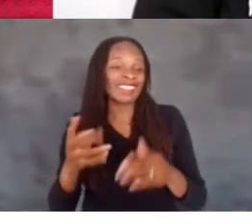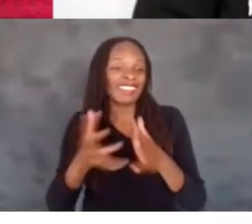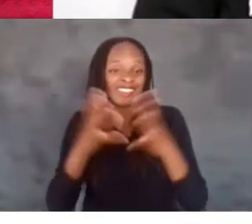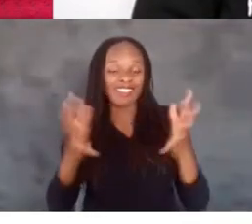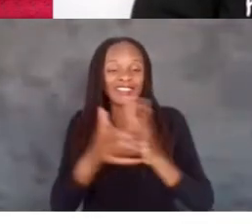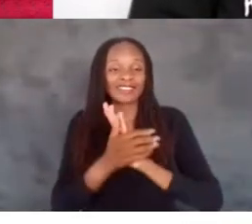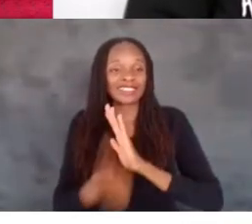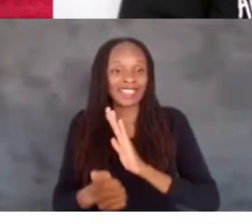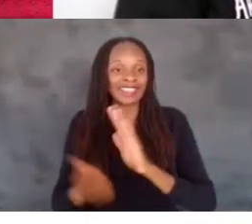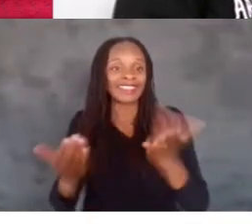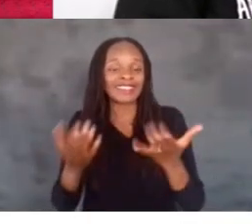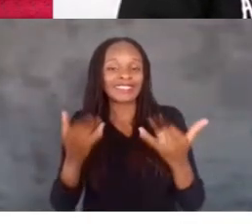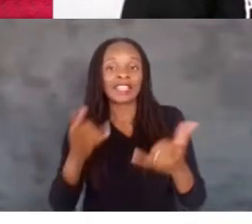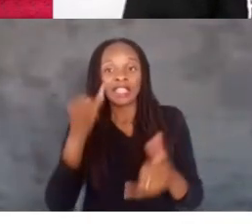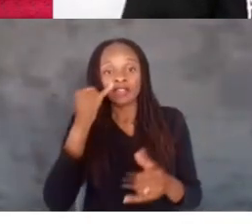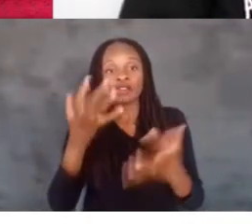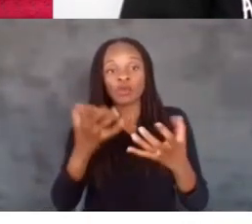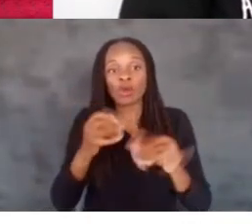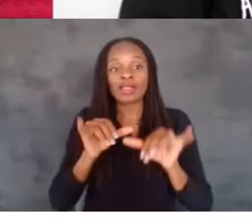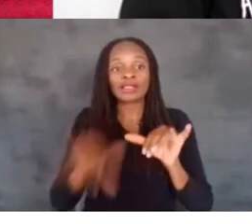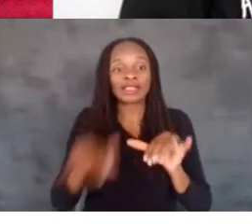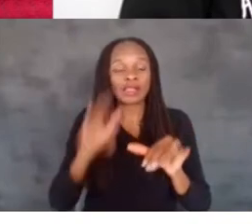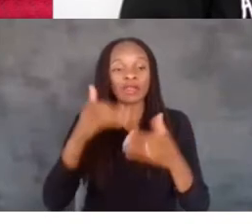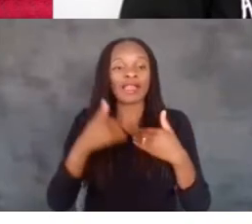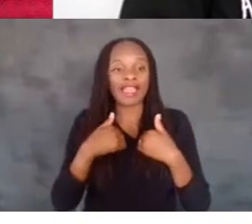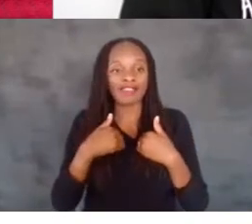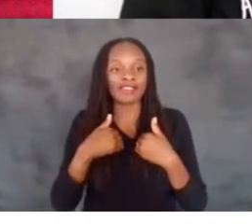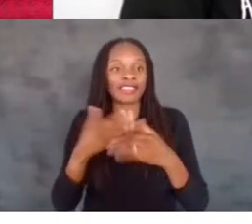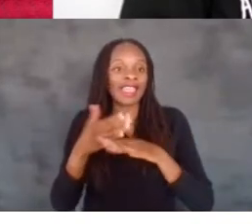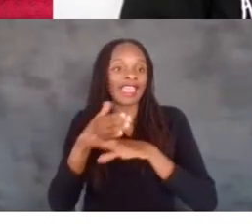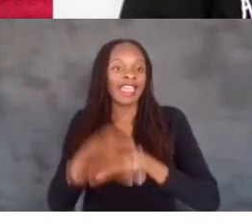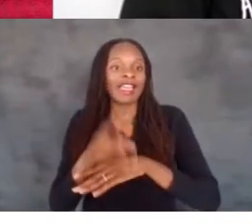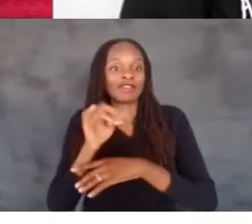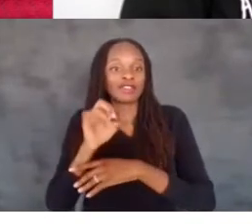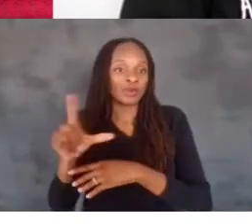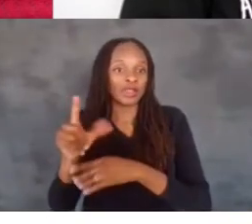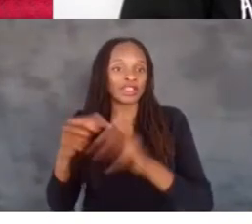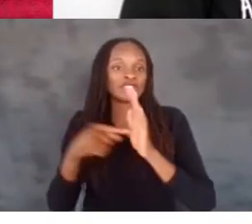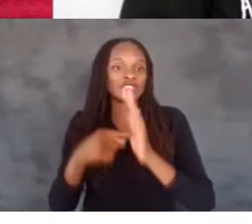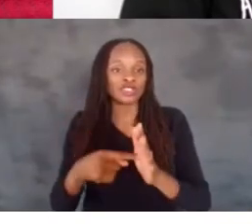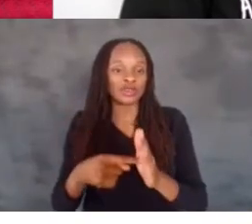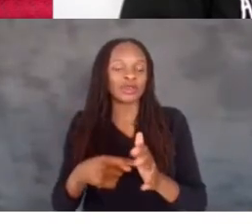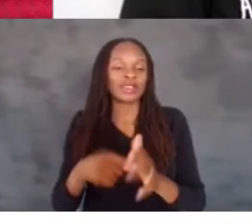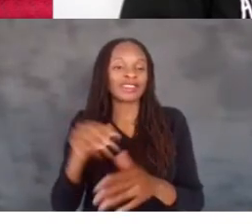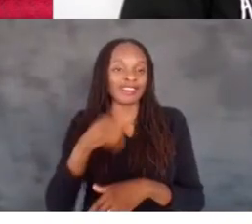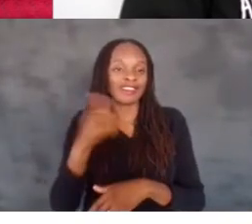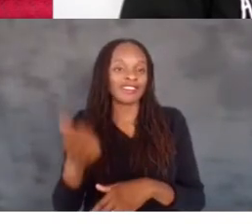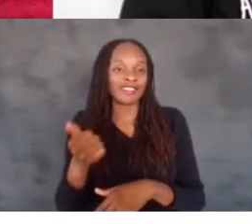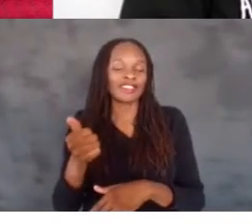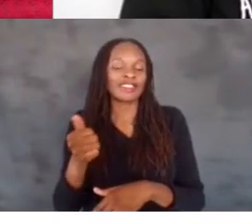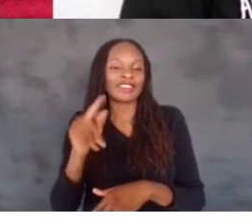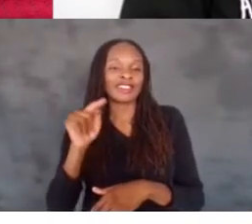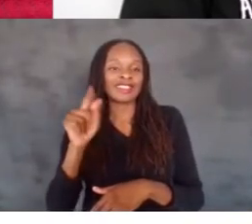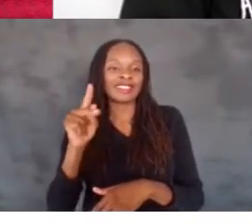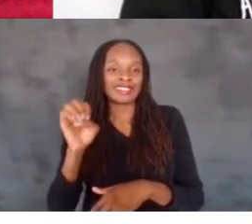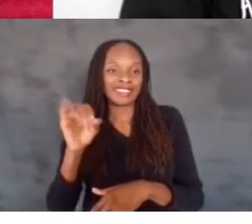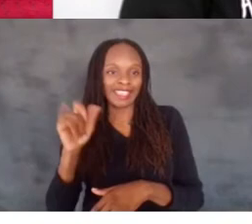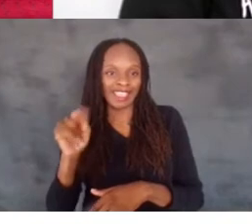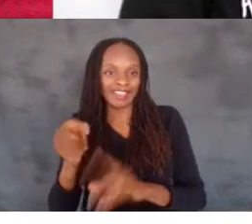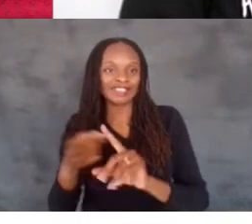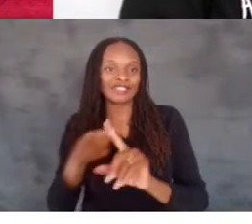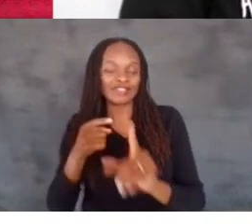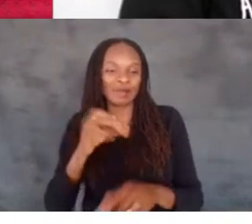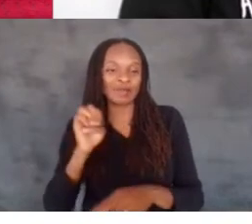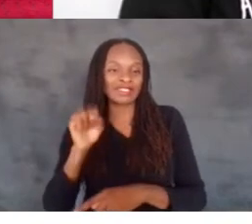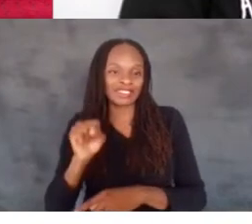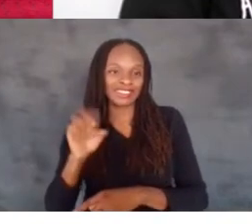And if you want to stay, we will have an after reel showing some additional takeouts from the Easter Seals Disability Film Challenge. So, please stick